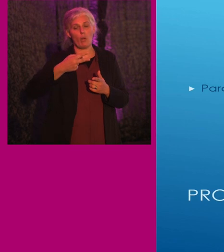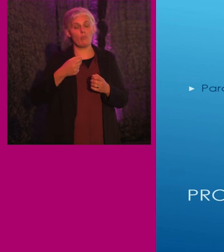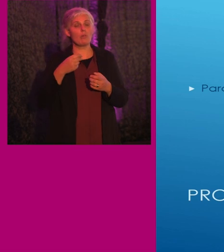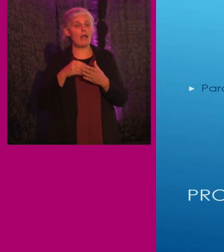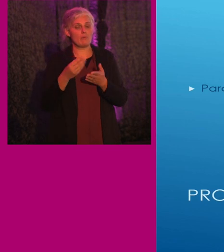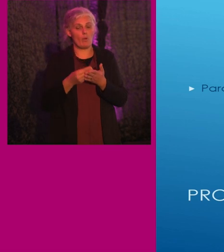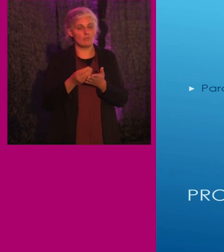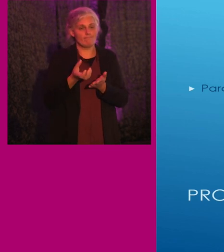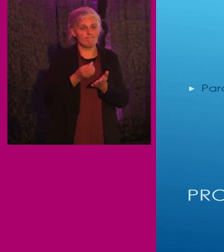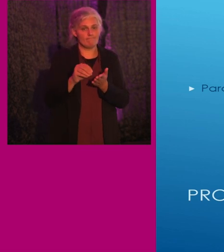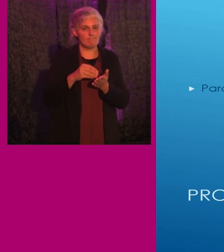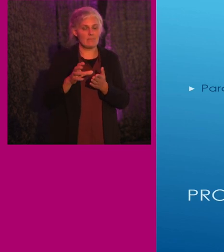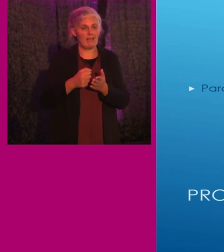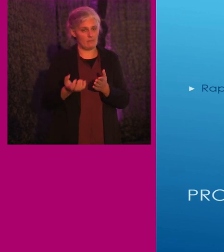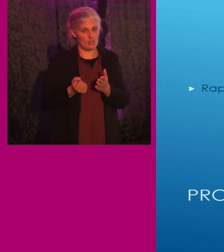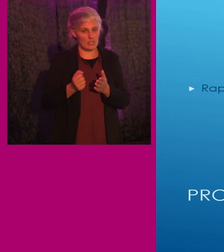rail fare.